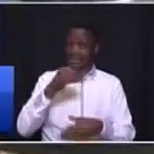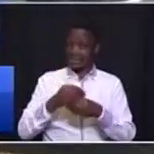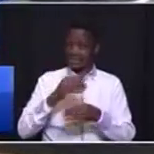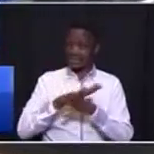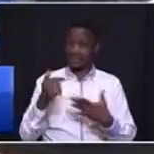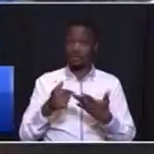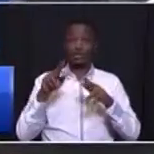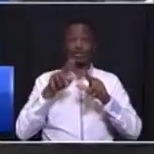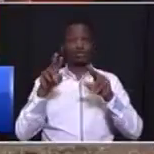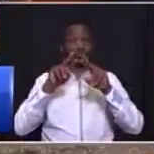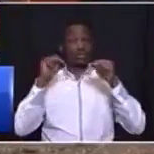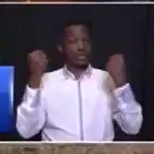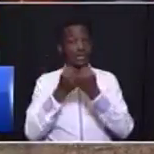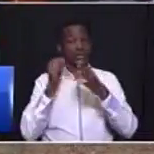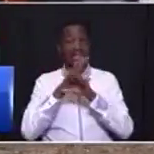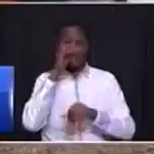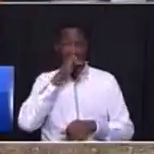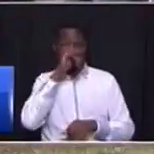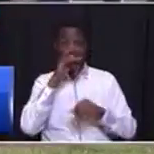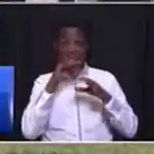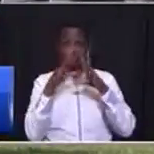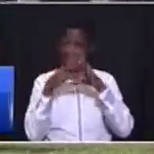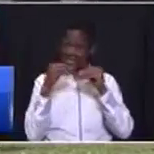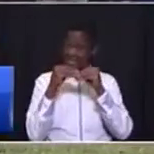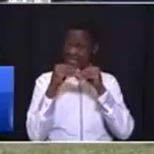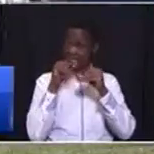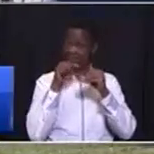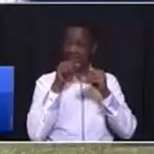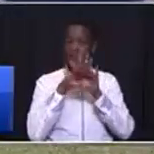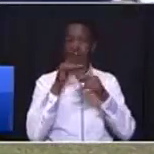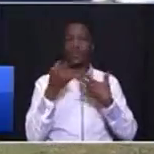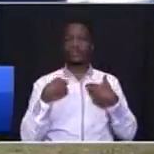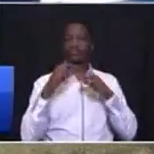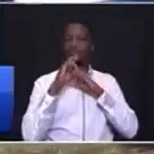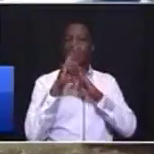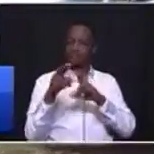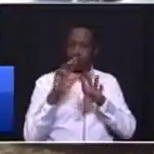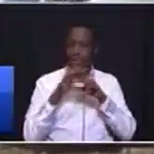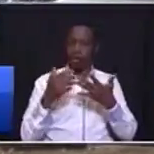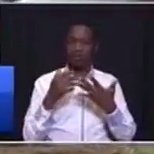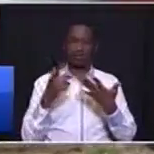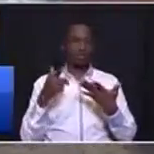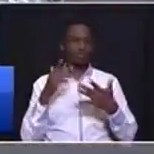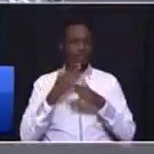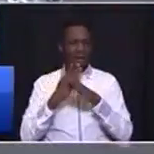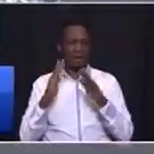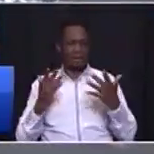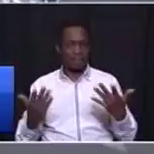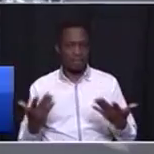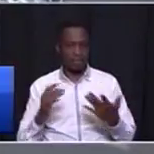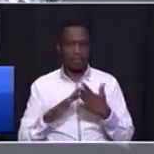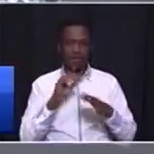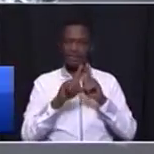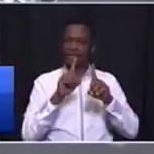crime statistics, I want us to report on the performance, integrated, comprehensive performance of